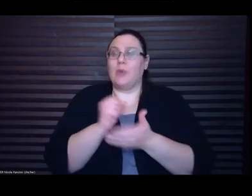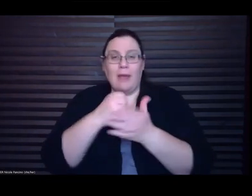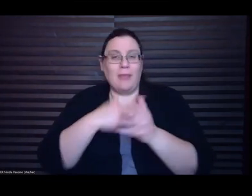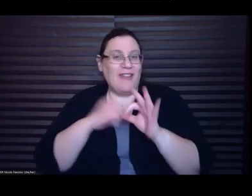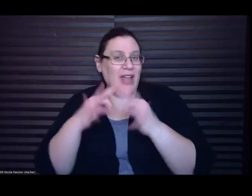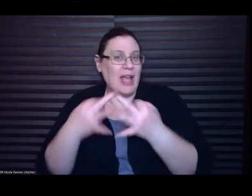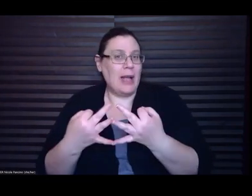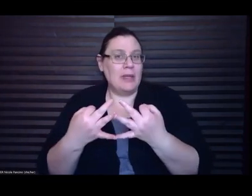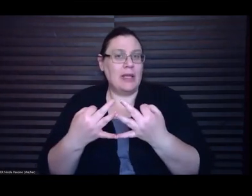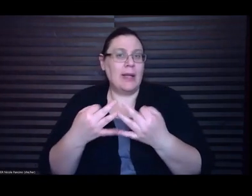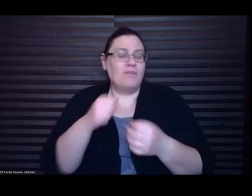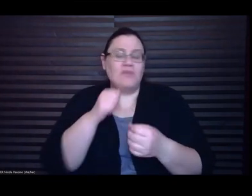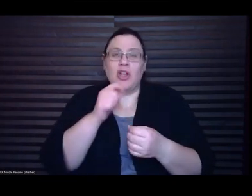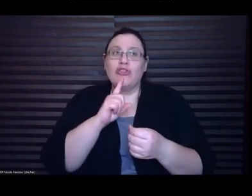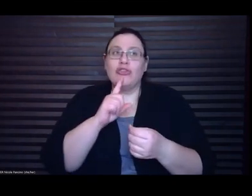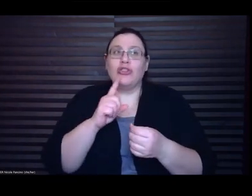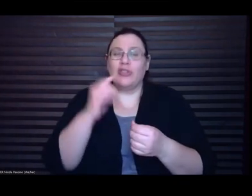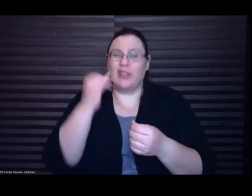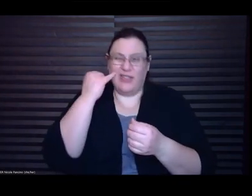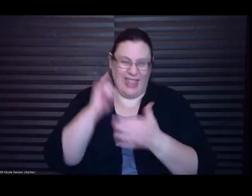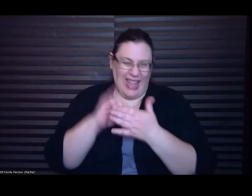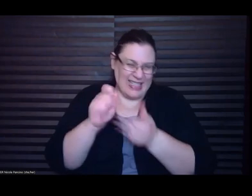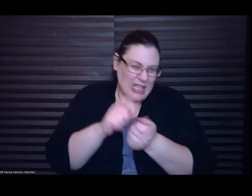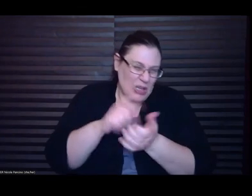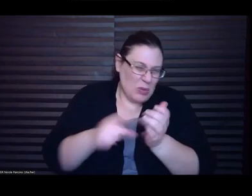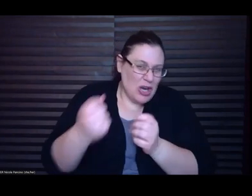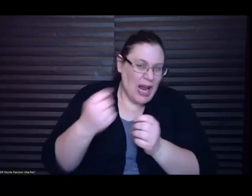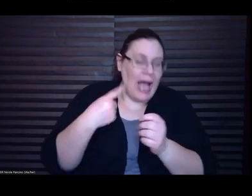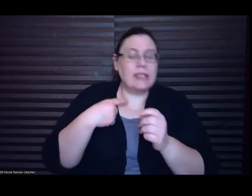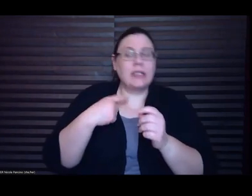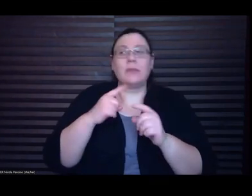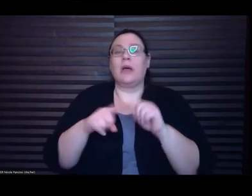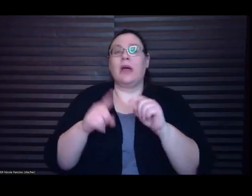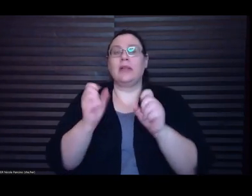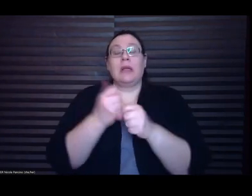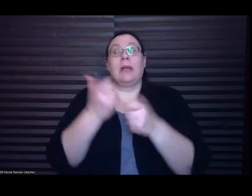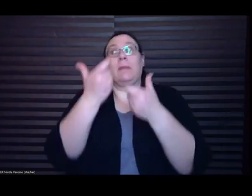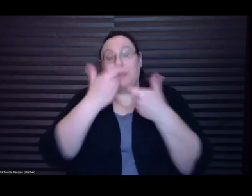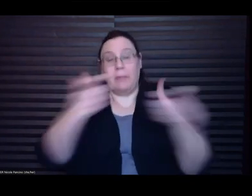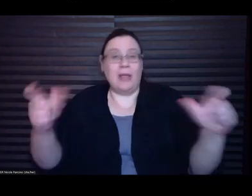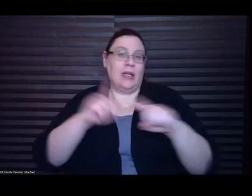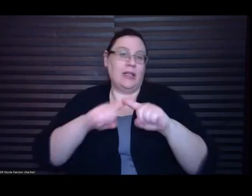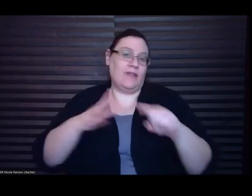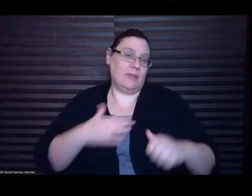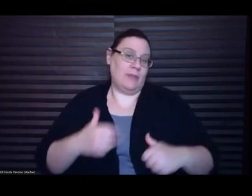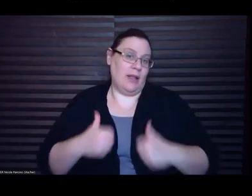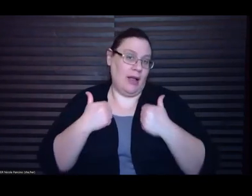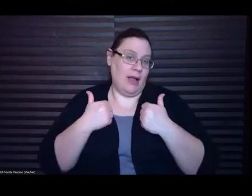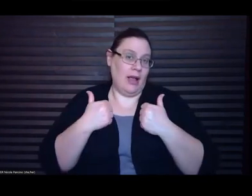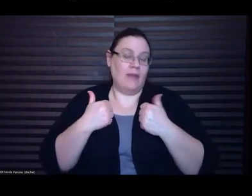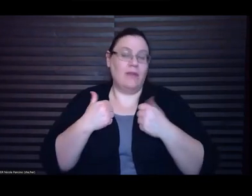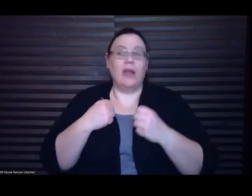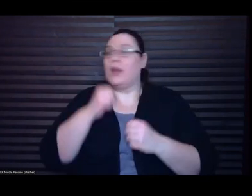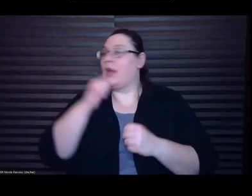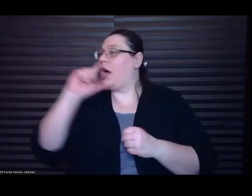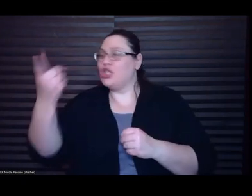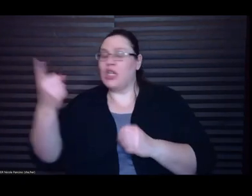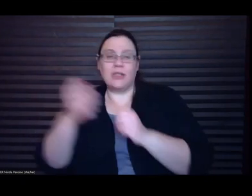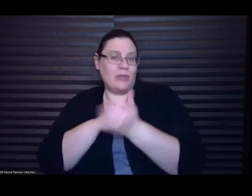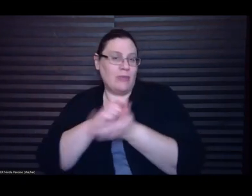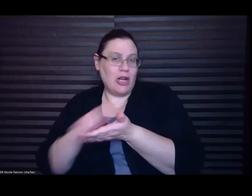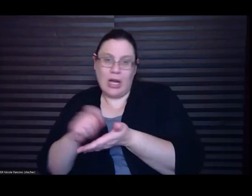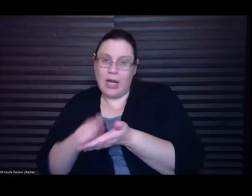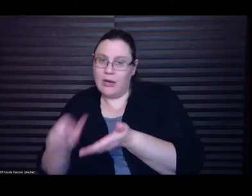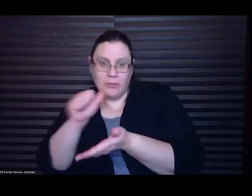enormous difference in my life not just in terms of my writing but in terms of my